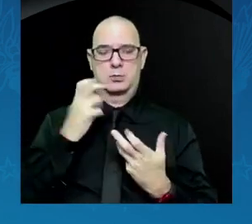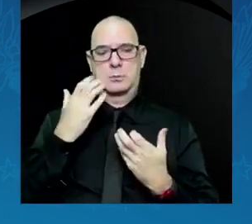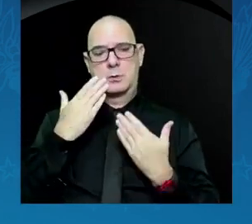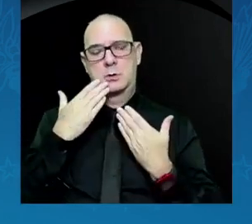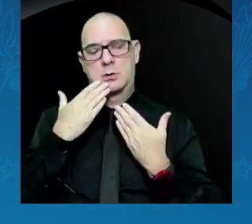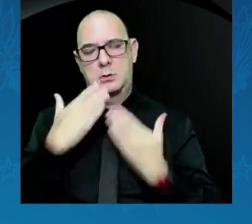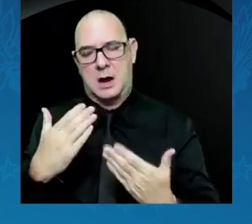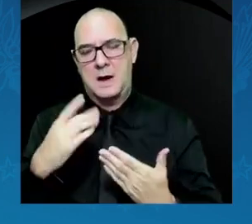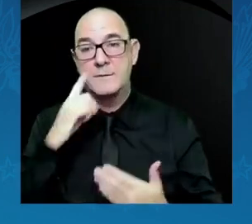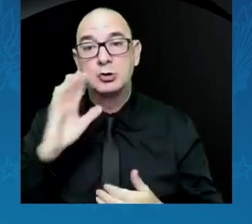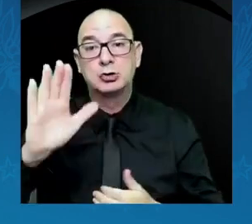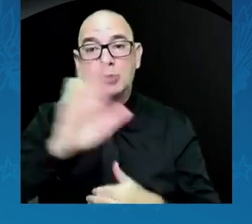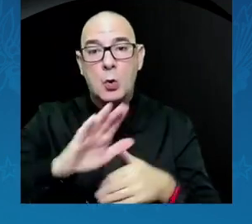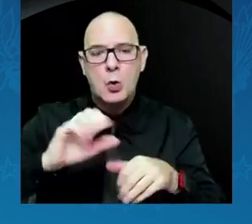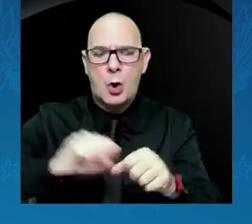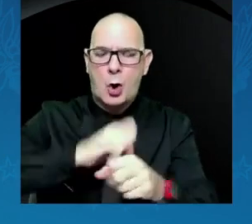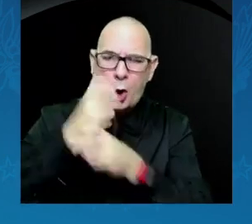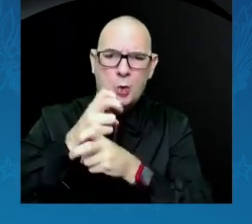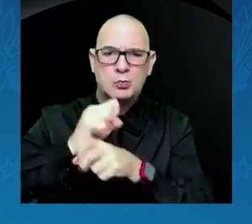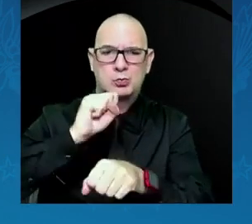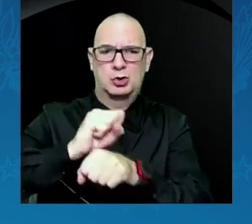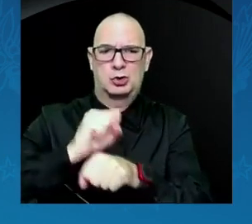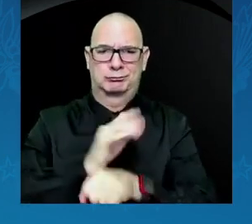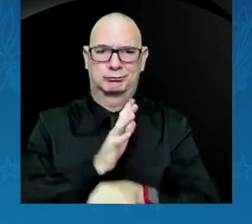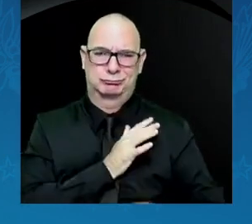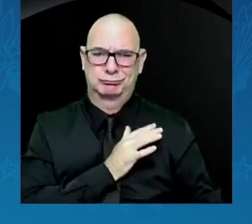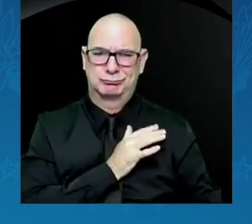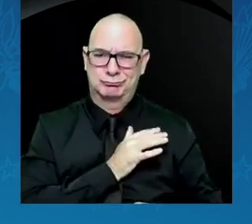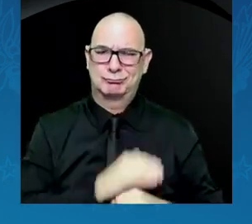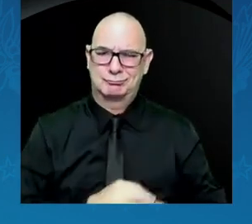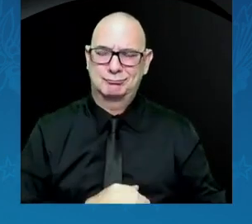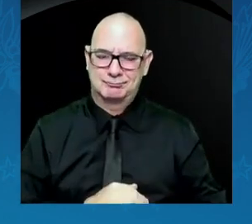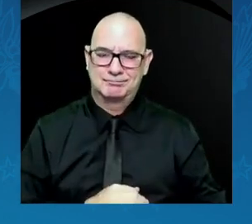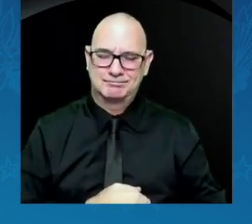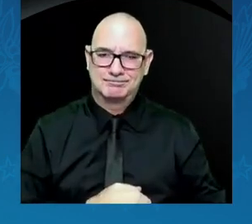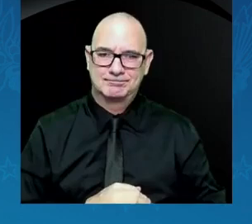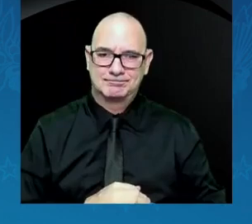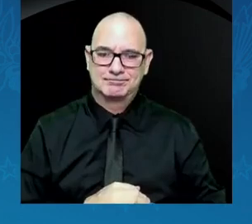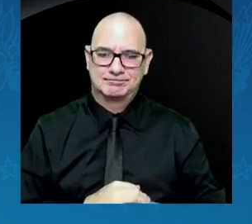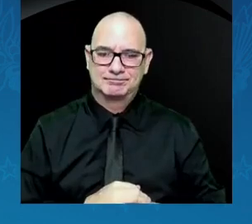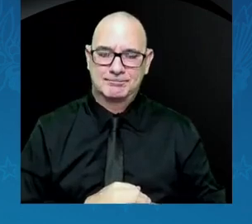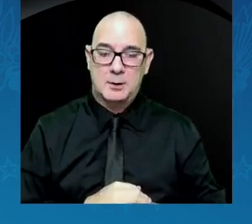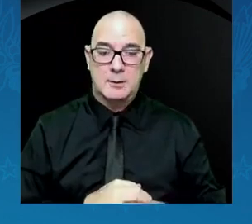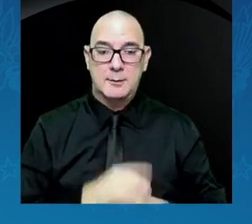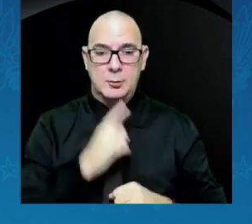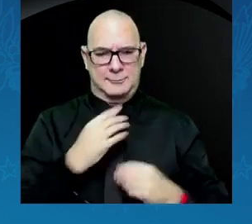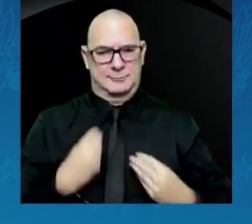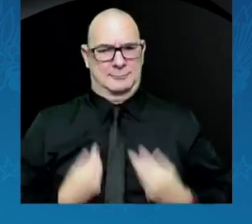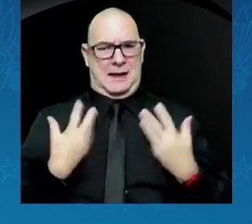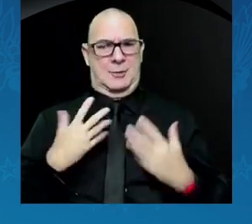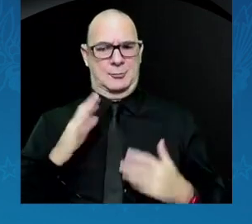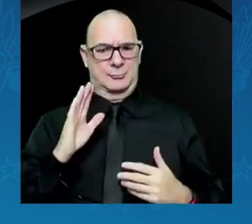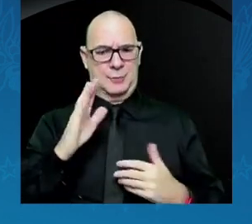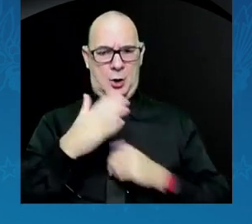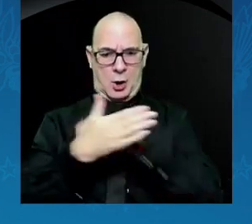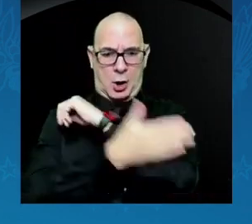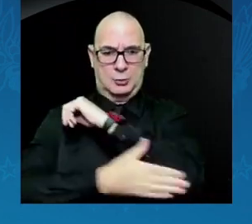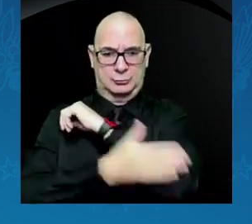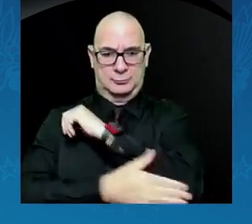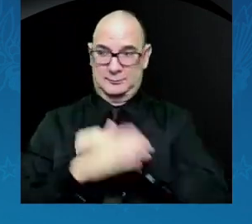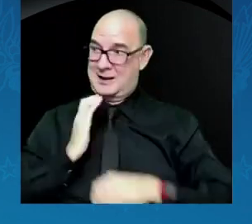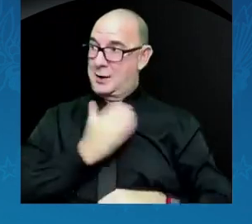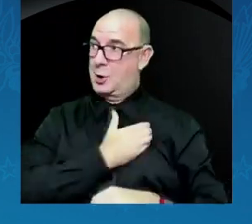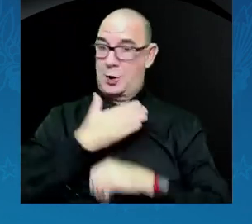day. It inspires your country. It inspires our country. Chris Van Hollen,